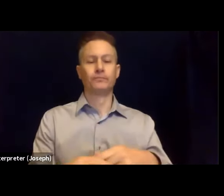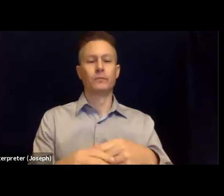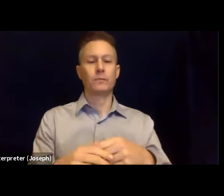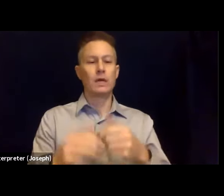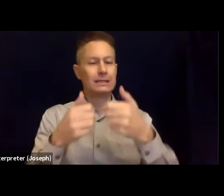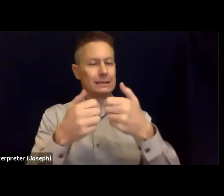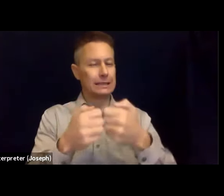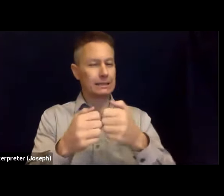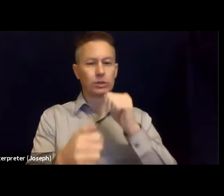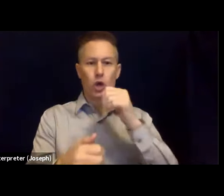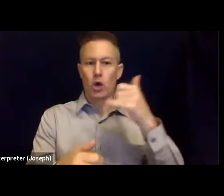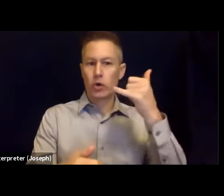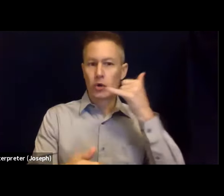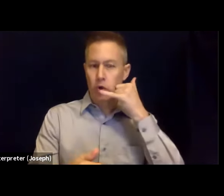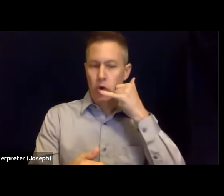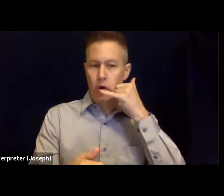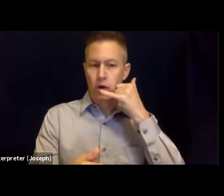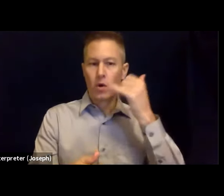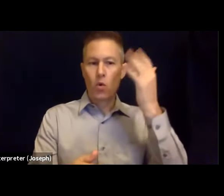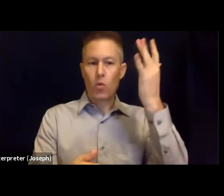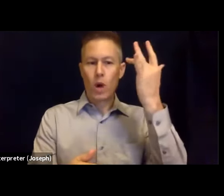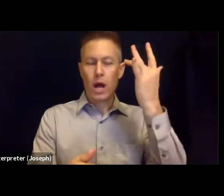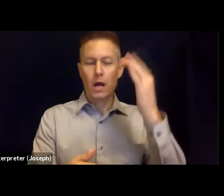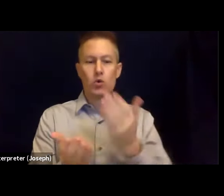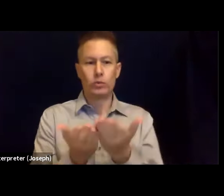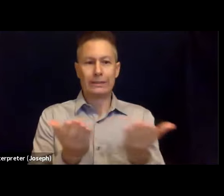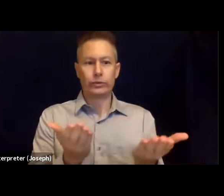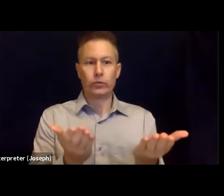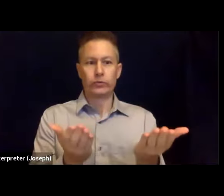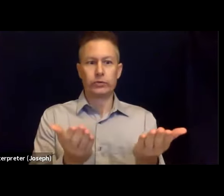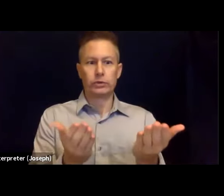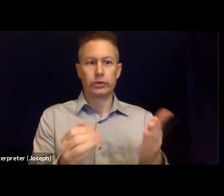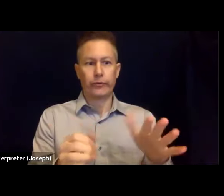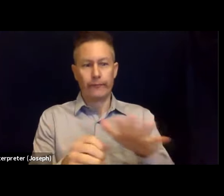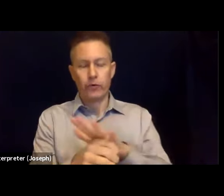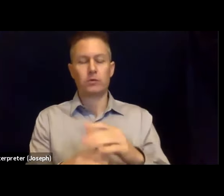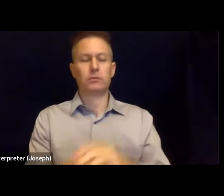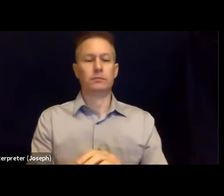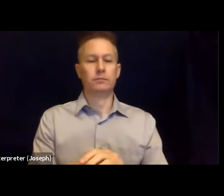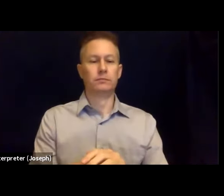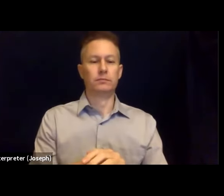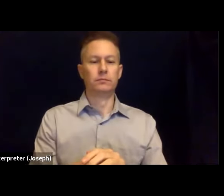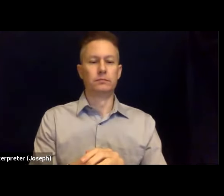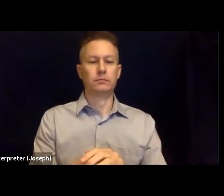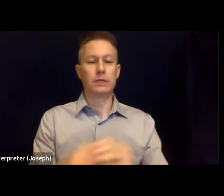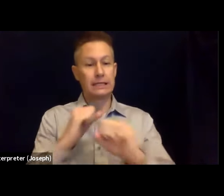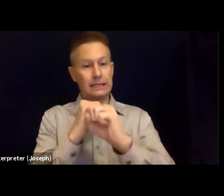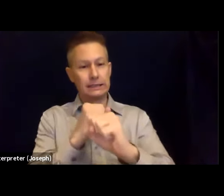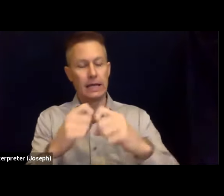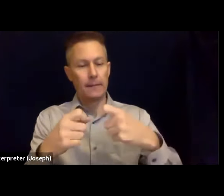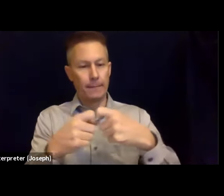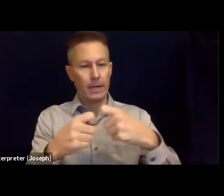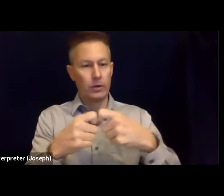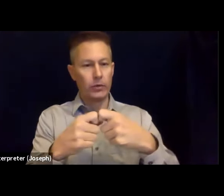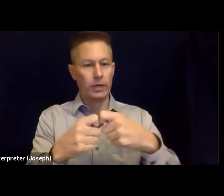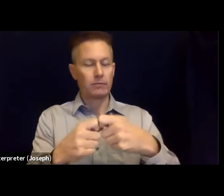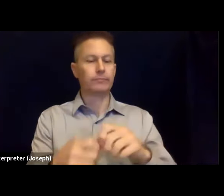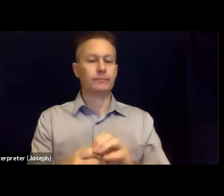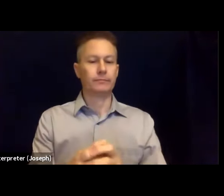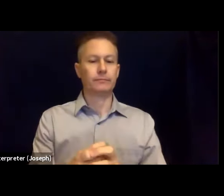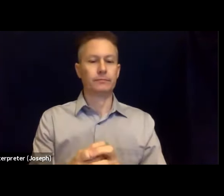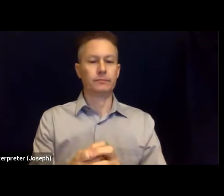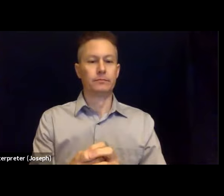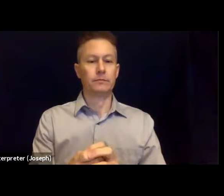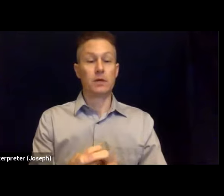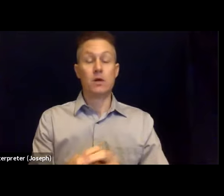a way for us to extend our battery life. Part of our plan is getting to know our neighbors, recognizing that we may be the difference